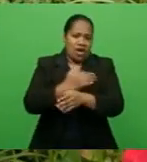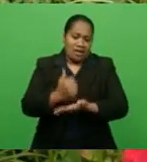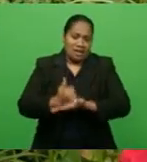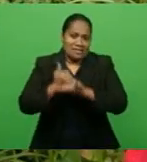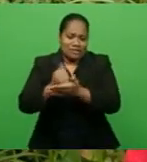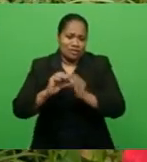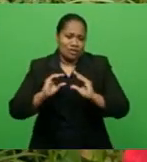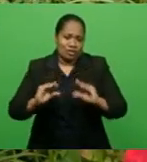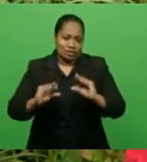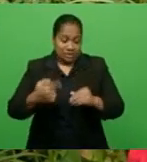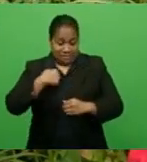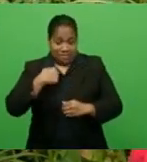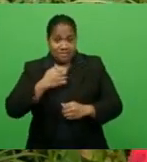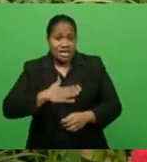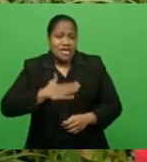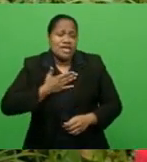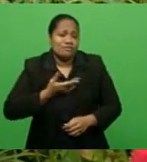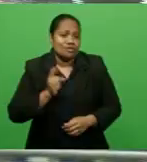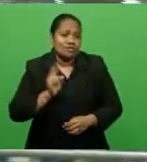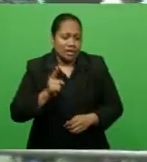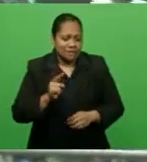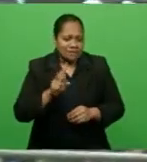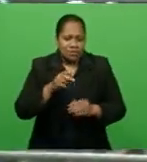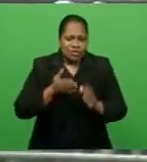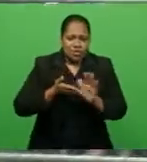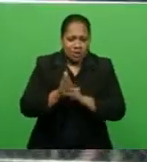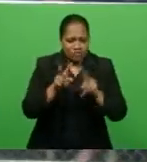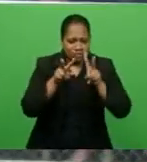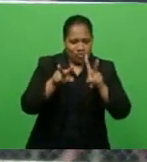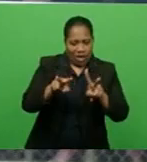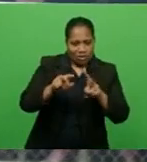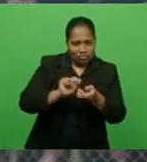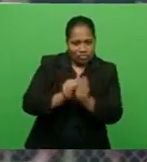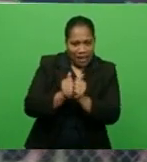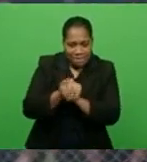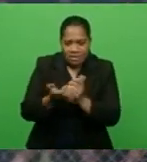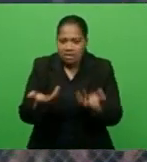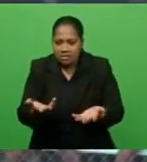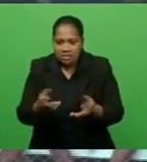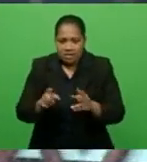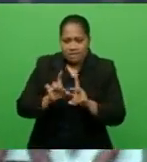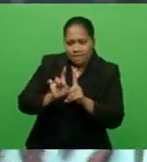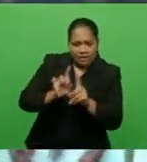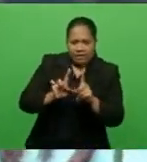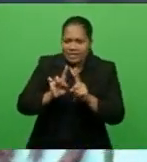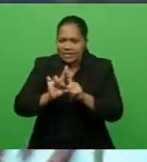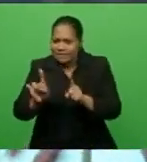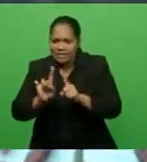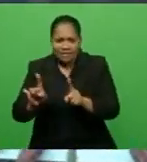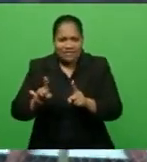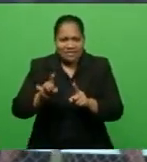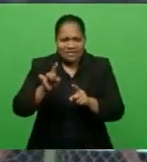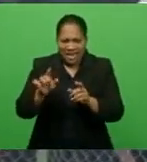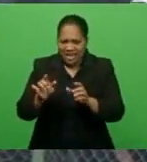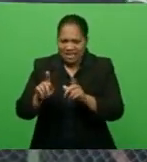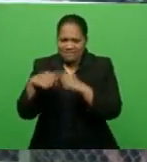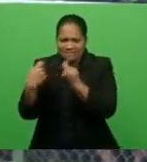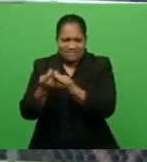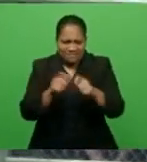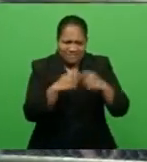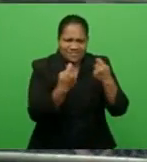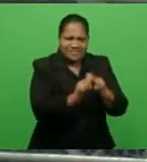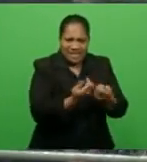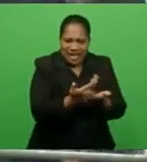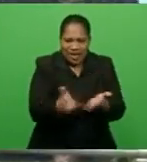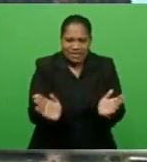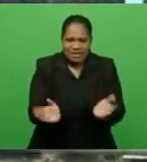into watching games, following up different districts, how they're performing and all. So these are all my